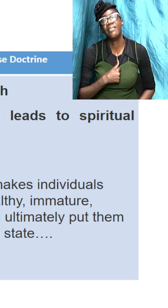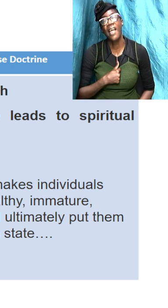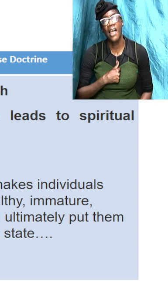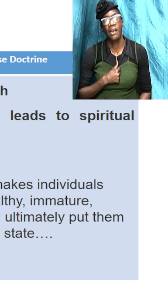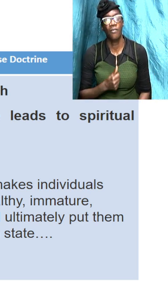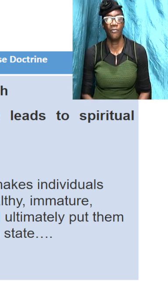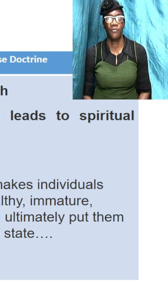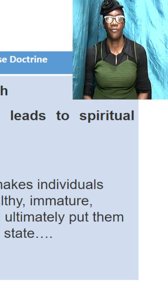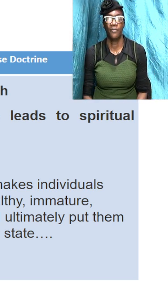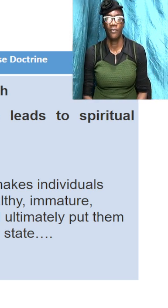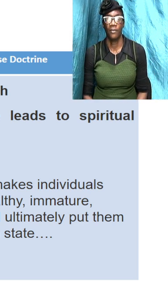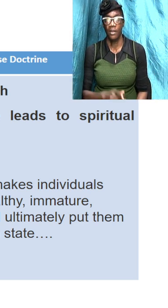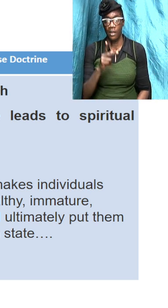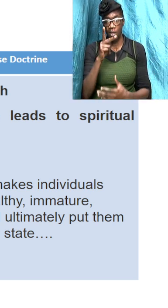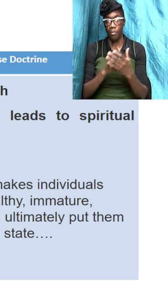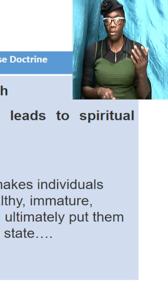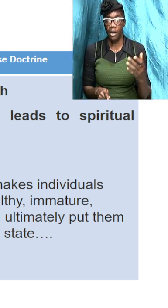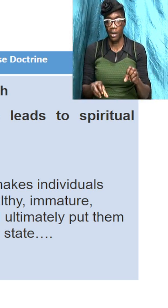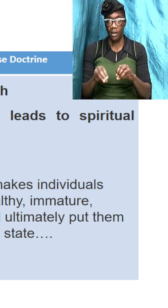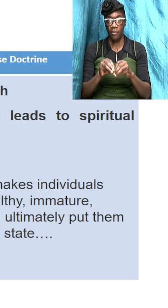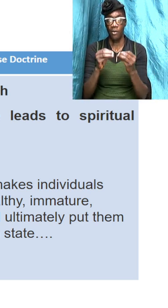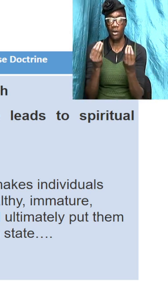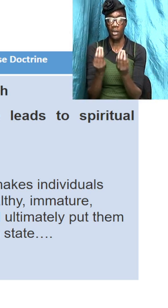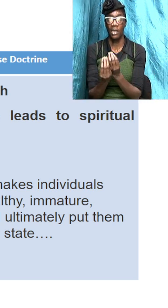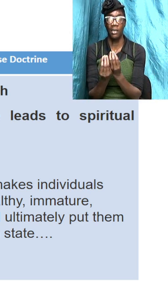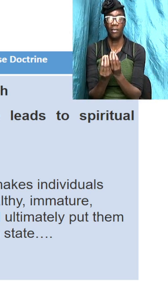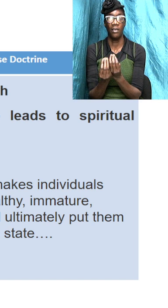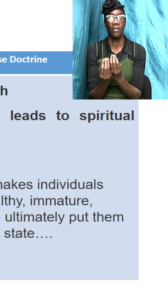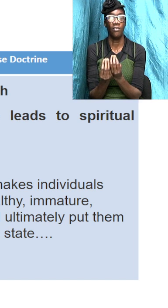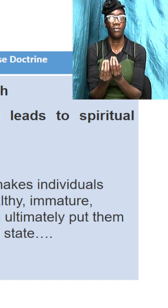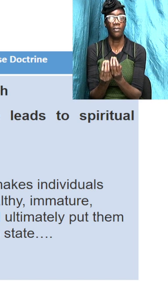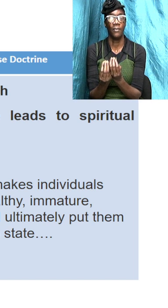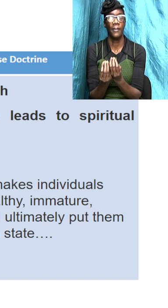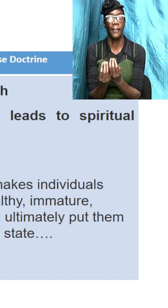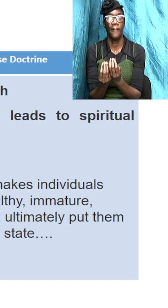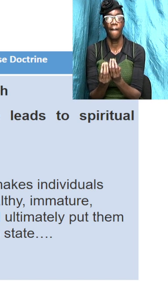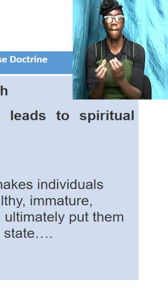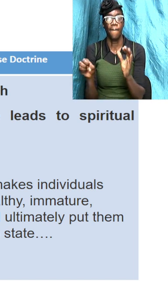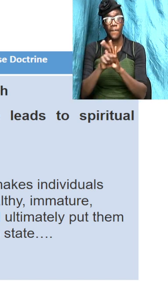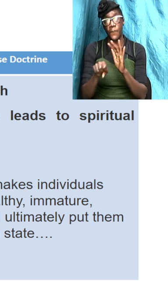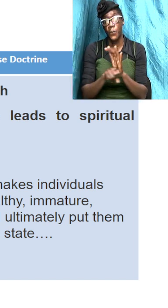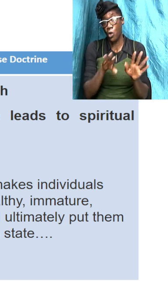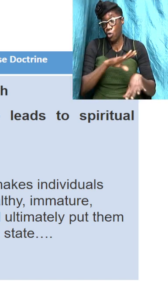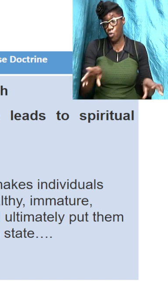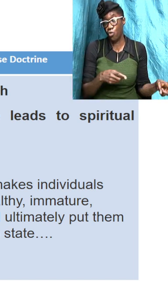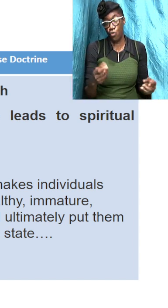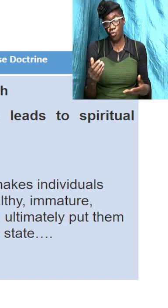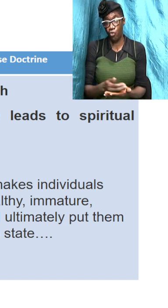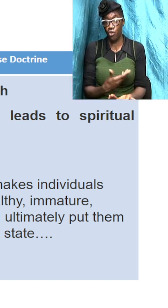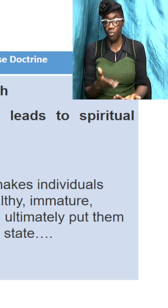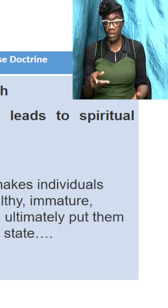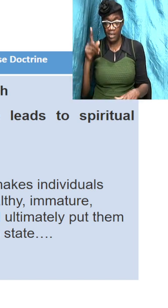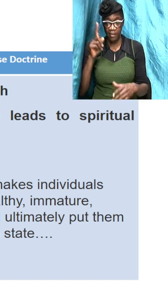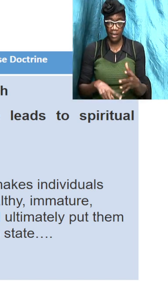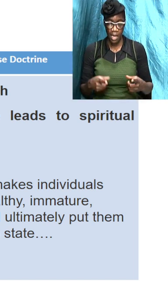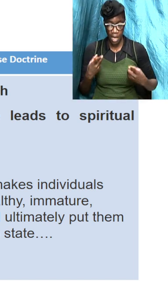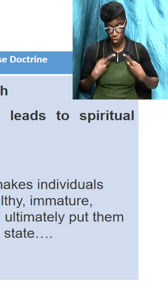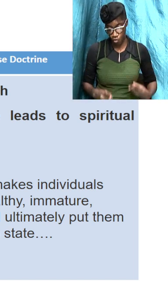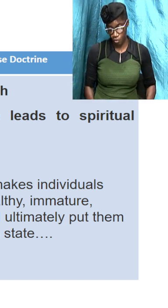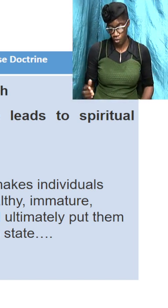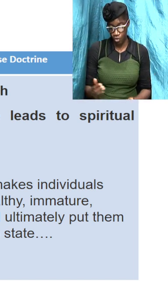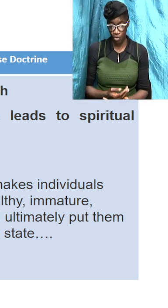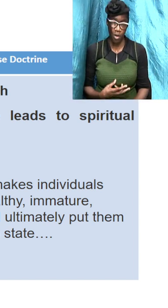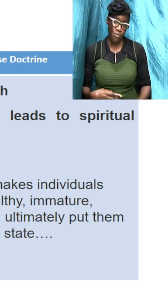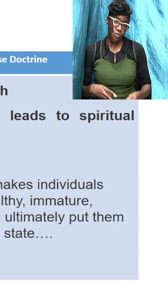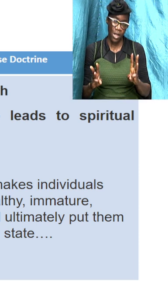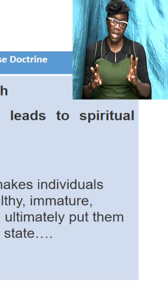so you are part of an organization that don't do certain things you can't dress certain way and